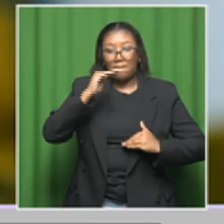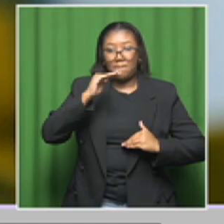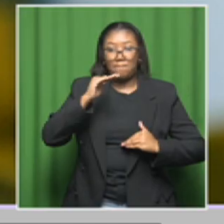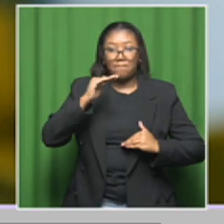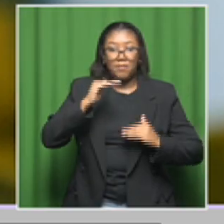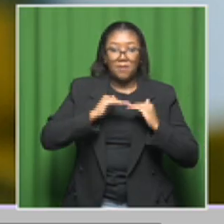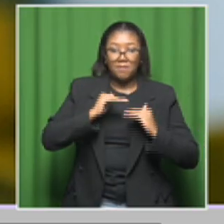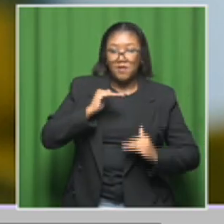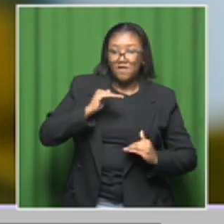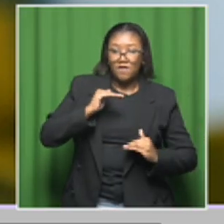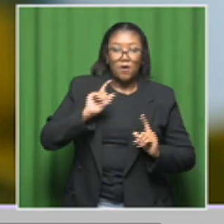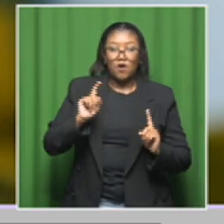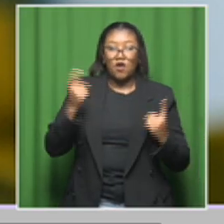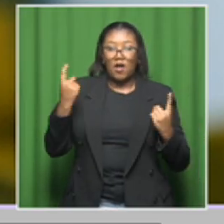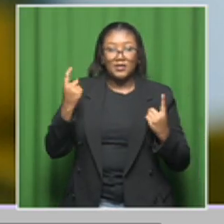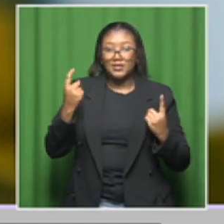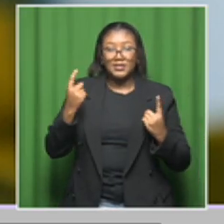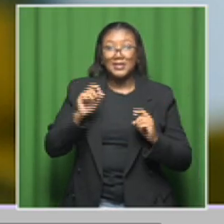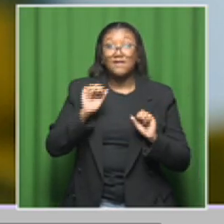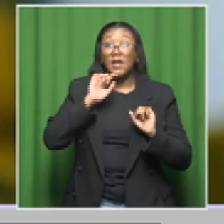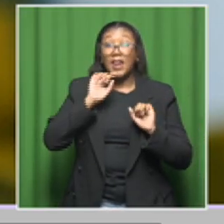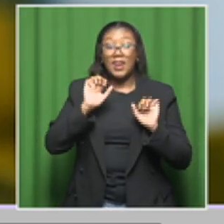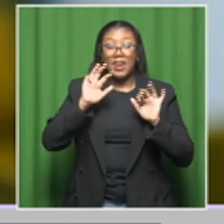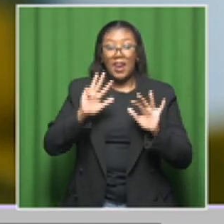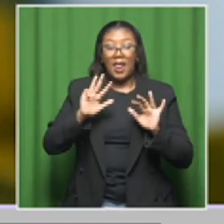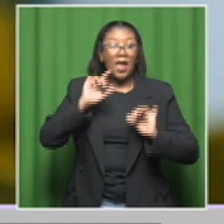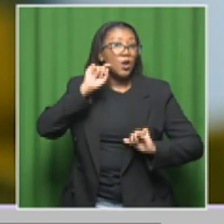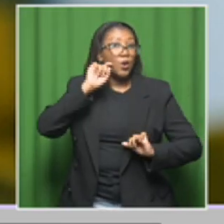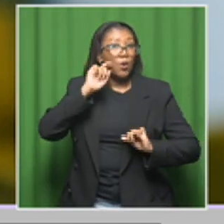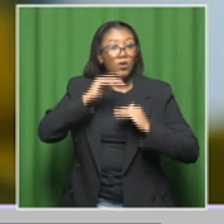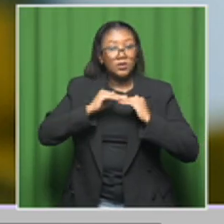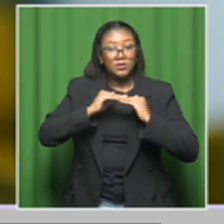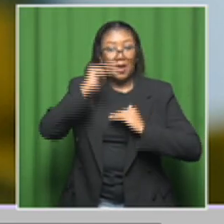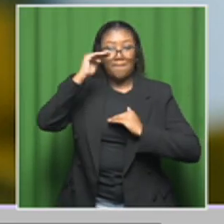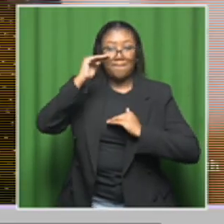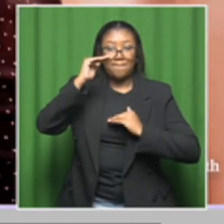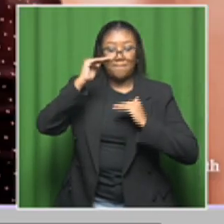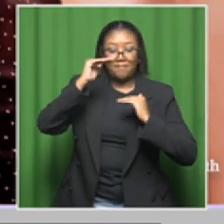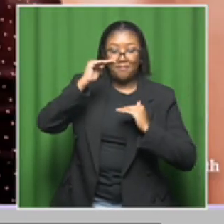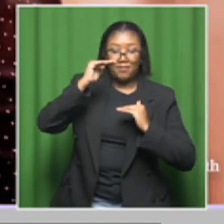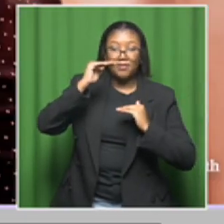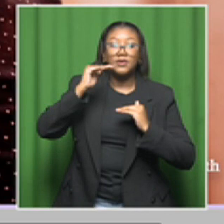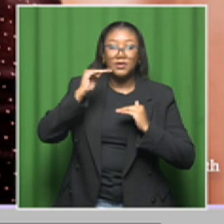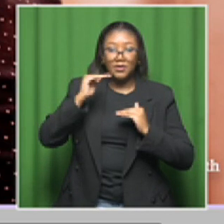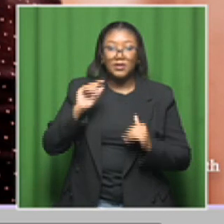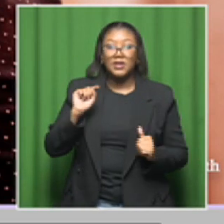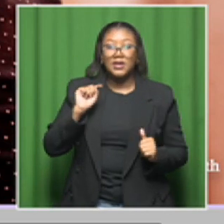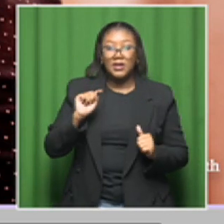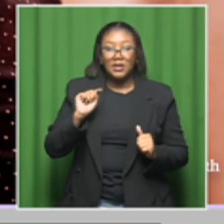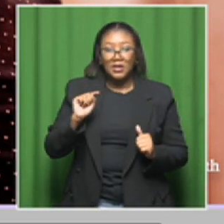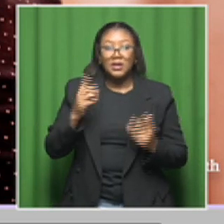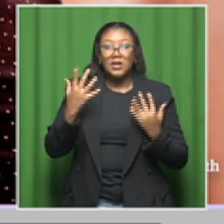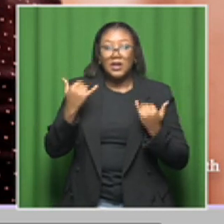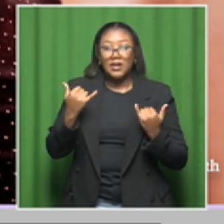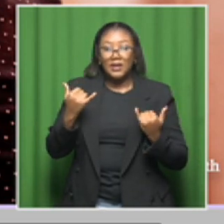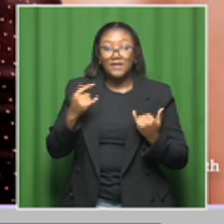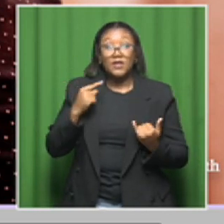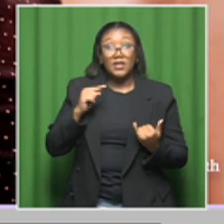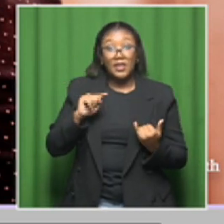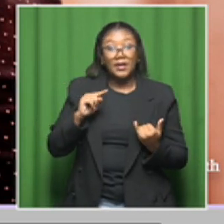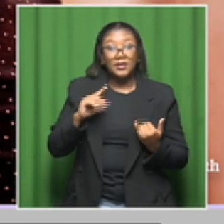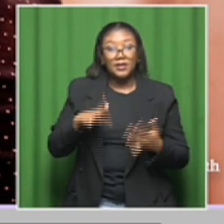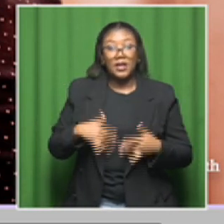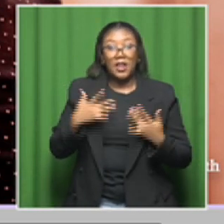target them at an even younger age. But we know if we can vaccinate girls at that stage of their lives,